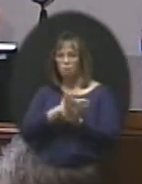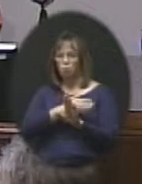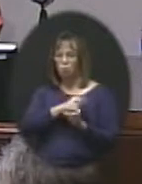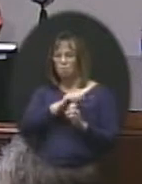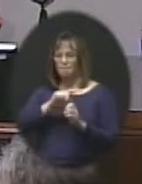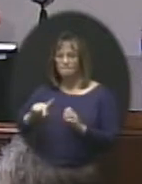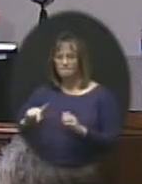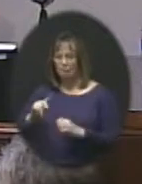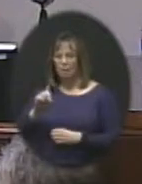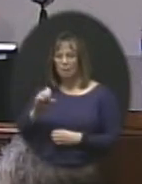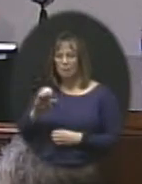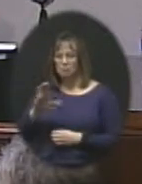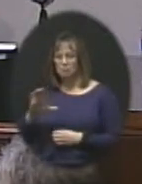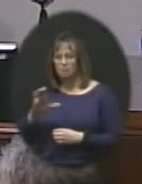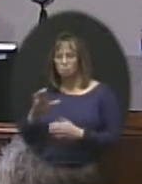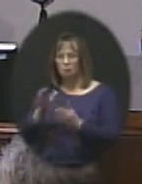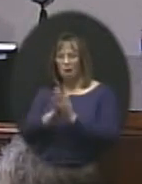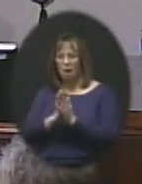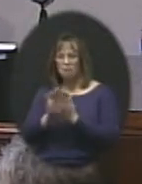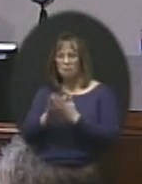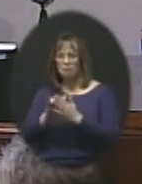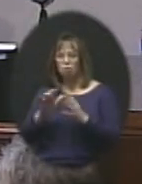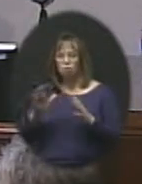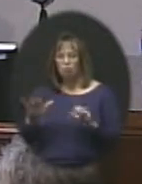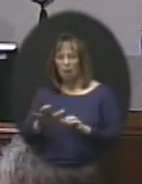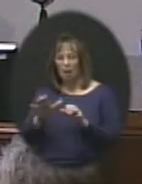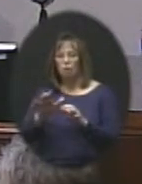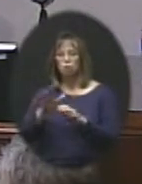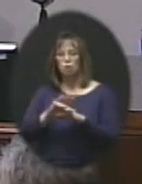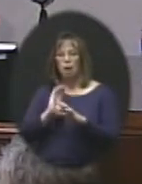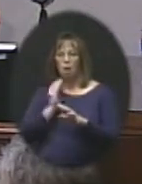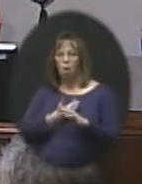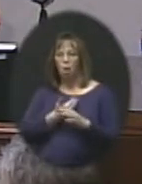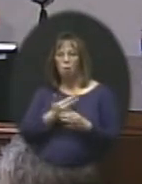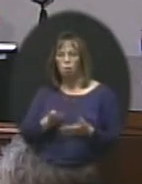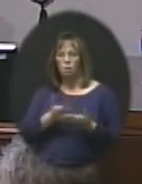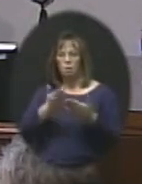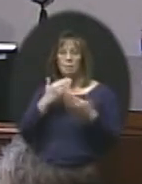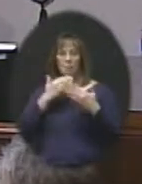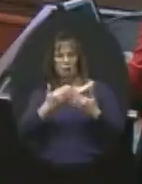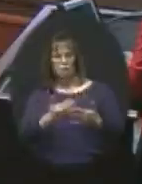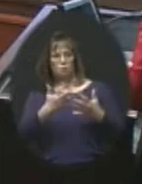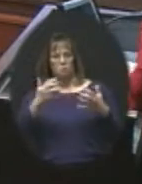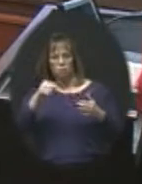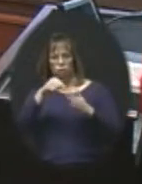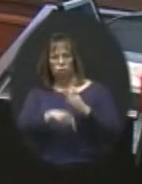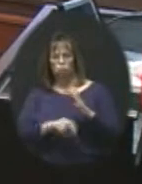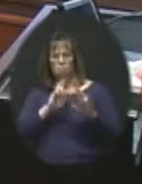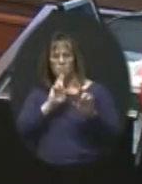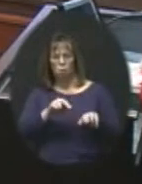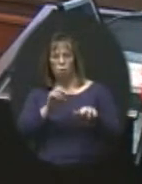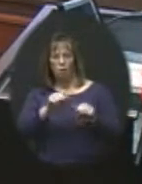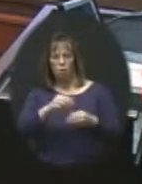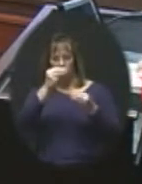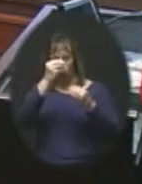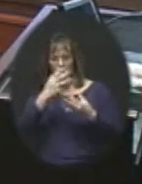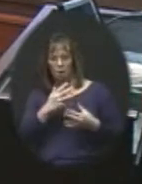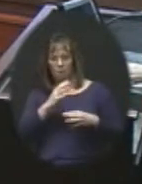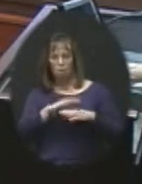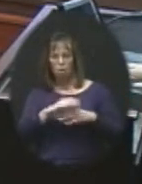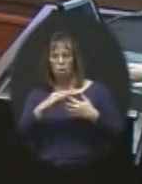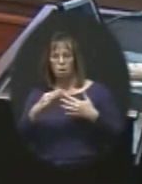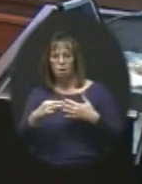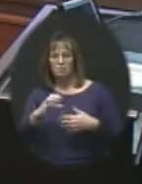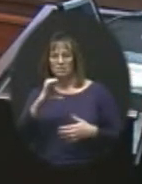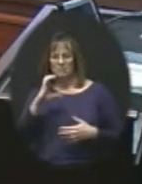back in December and ask that you take action on our recommendation. Thank you very much for this thorough report. Can you tell me on option